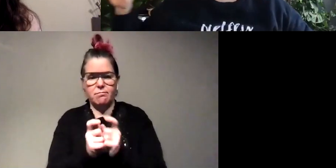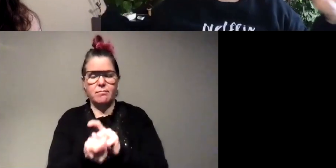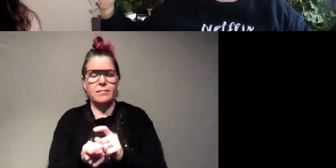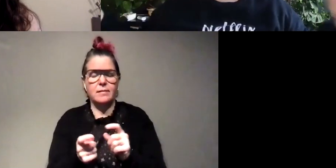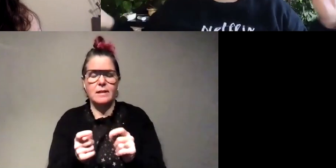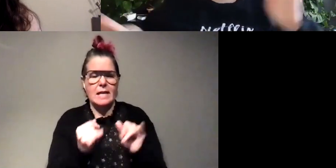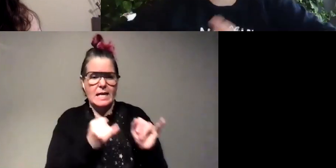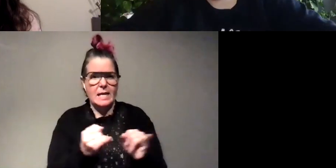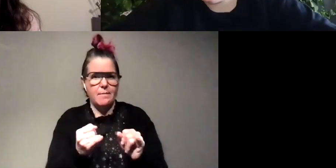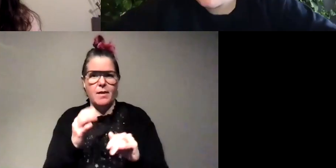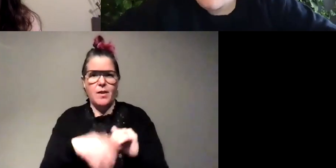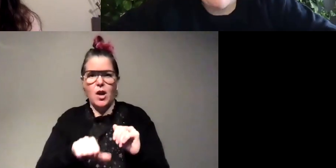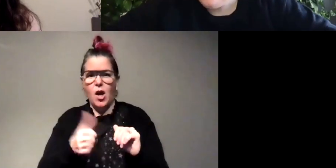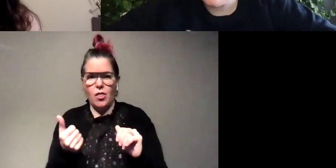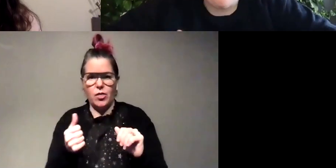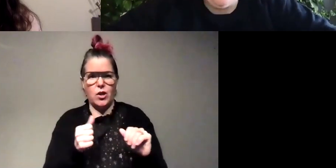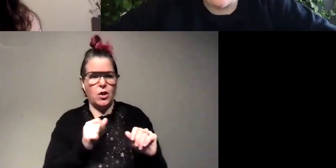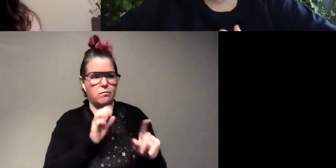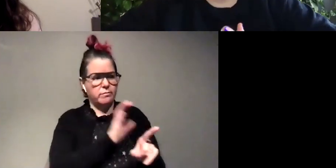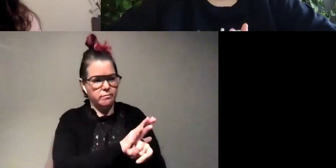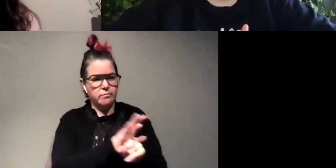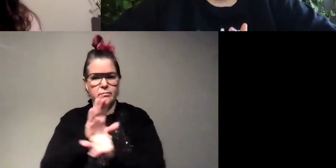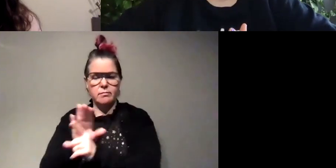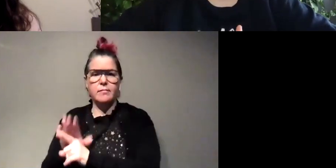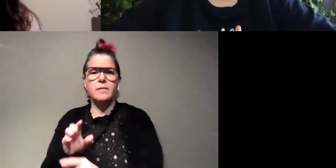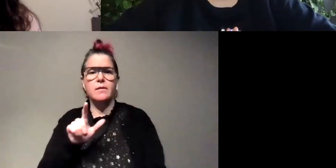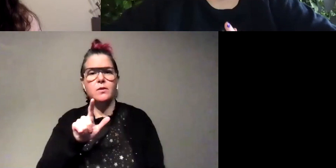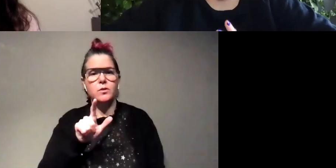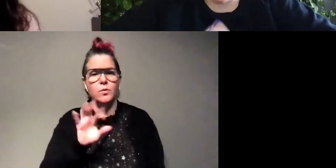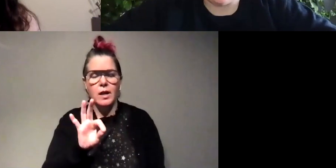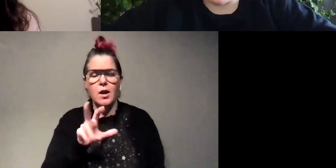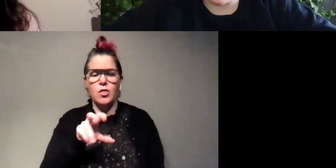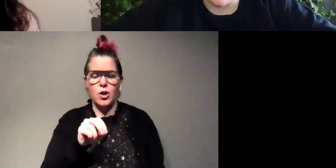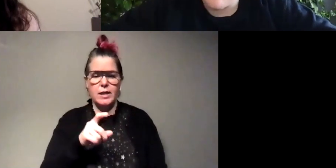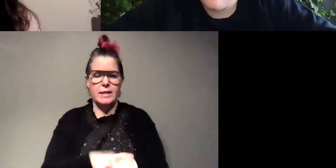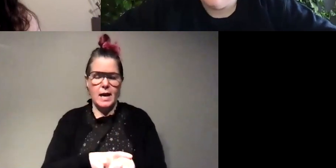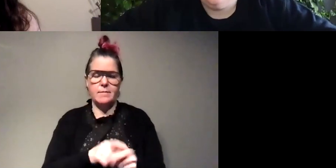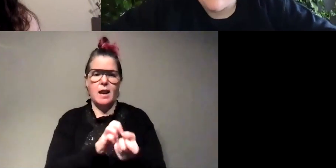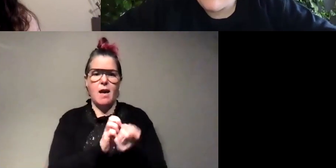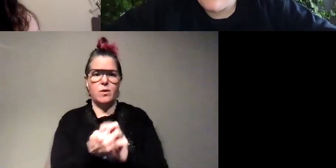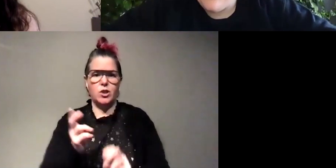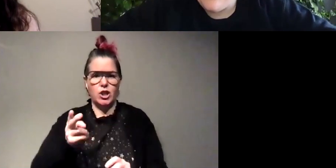examples of bioluminescence i think like 29 or 30 times in evolutionary history so